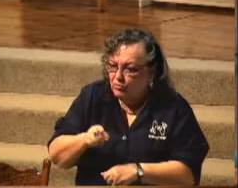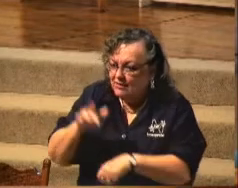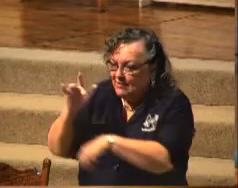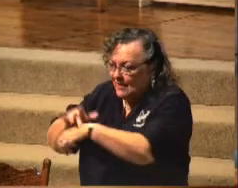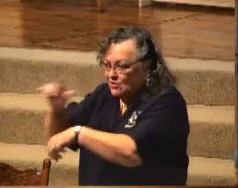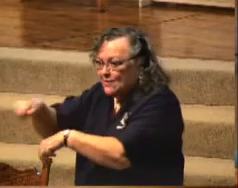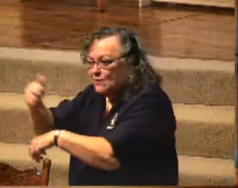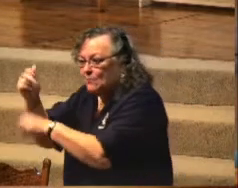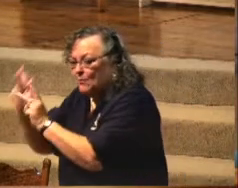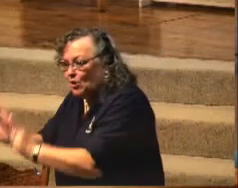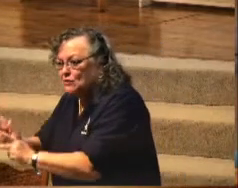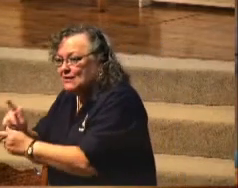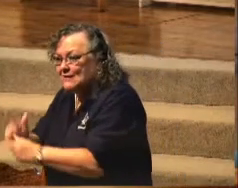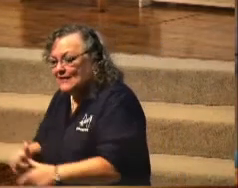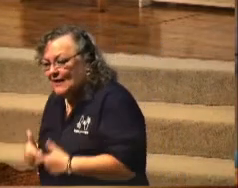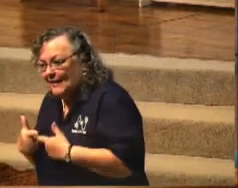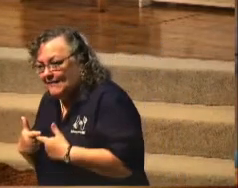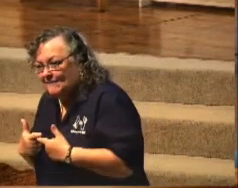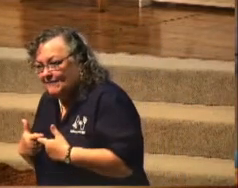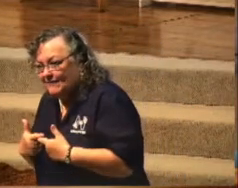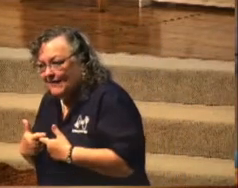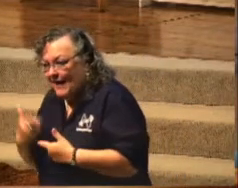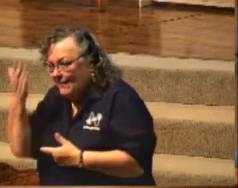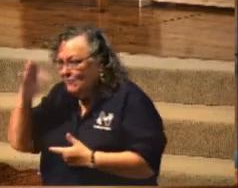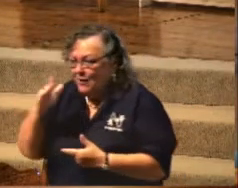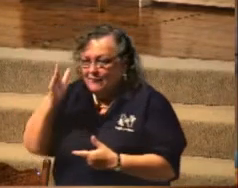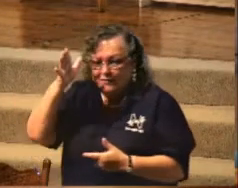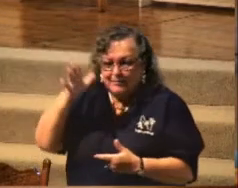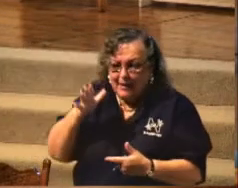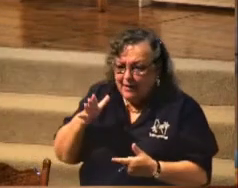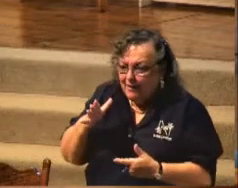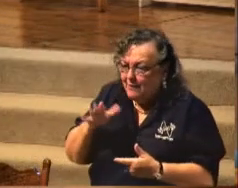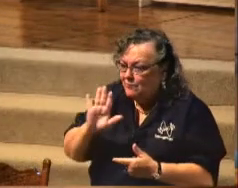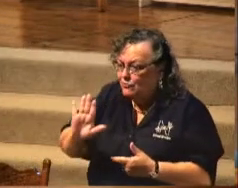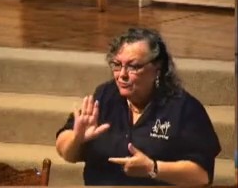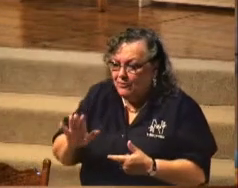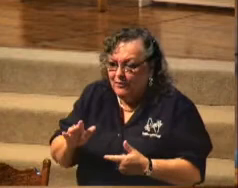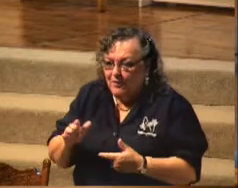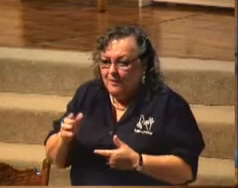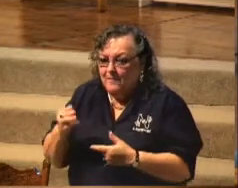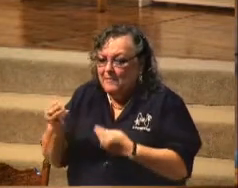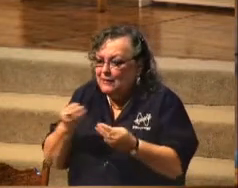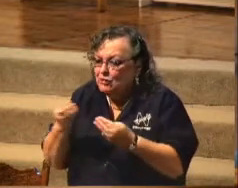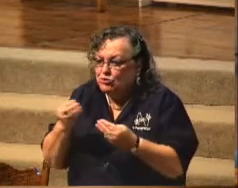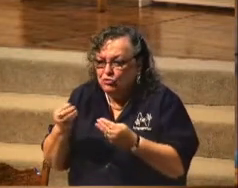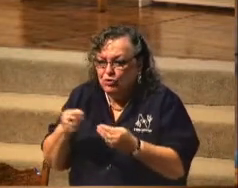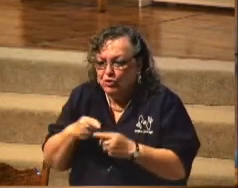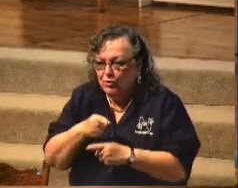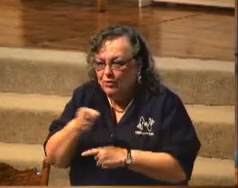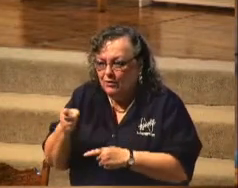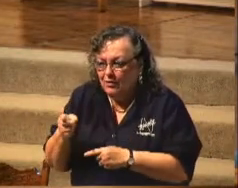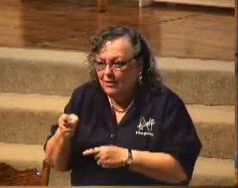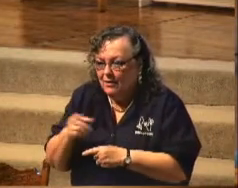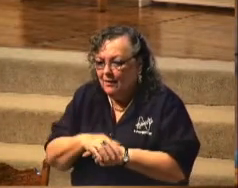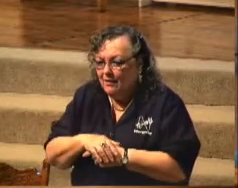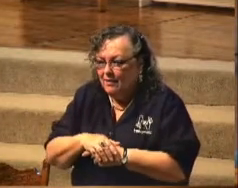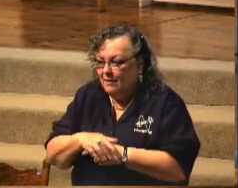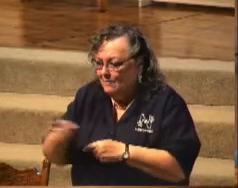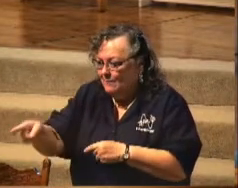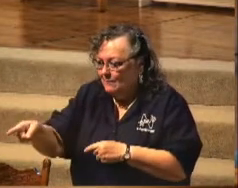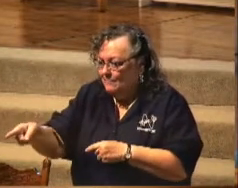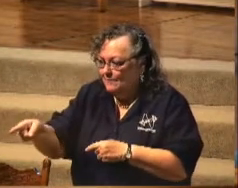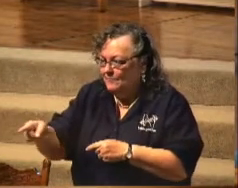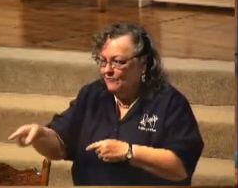I don't know if it's some parent you're going to minister or whatever. It's as you're serving God as